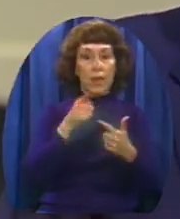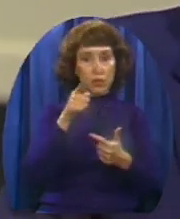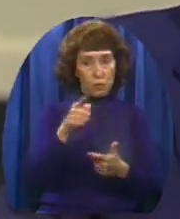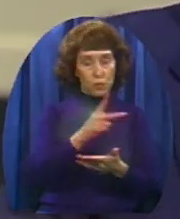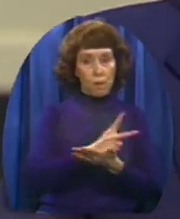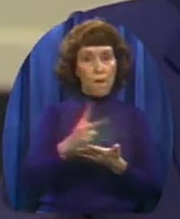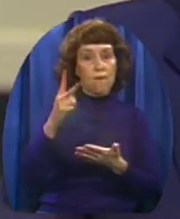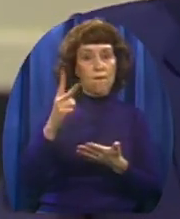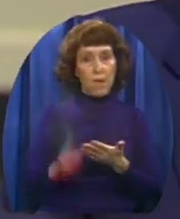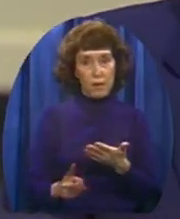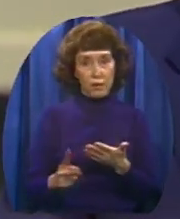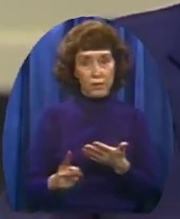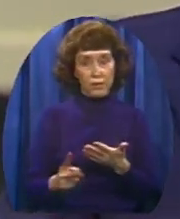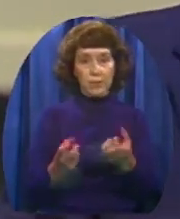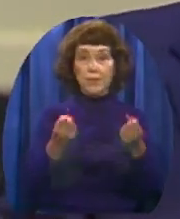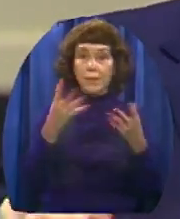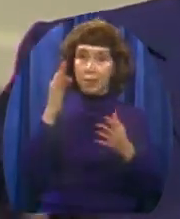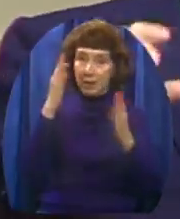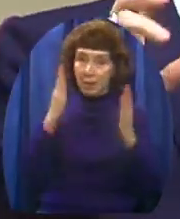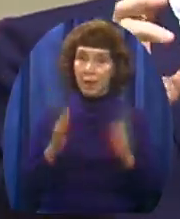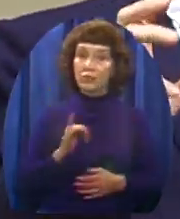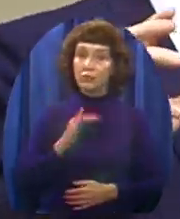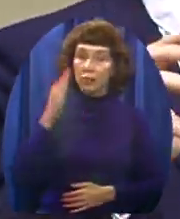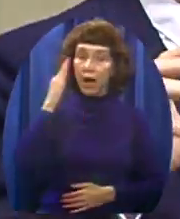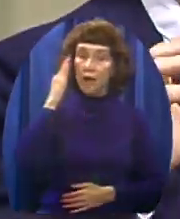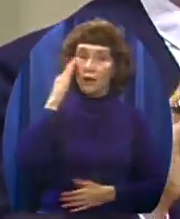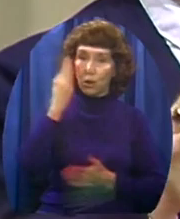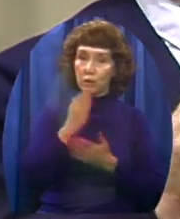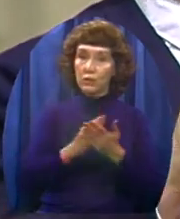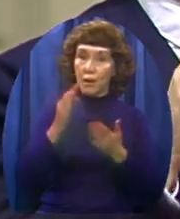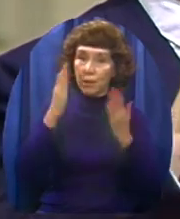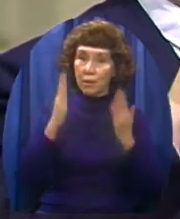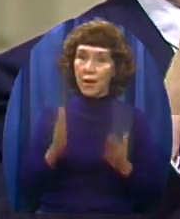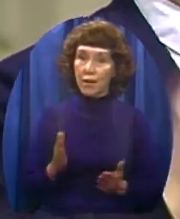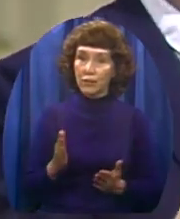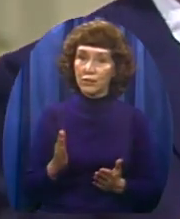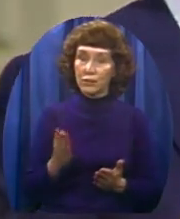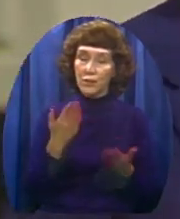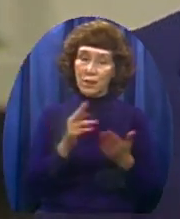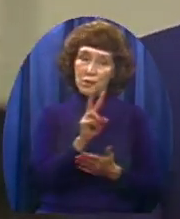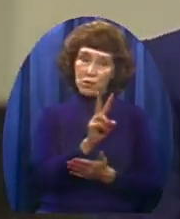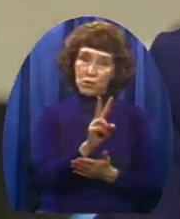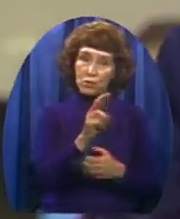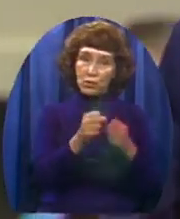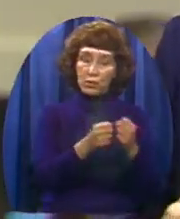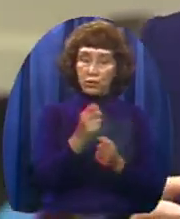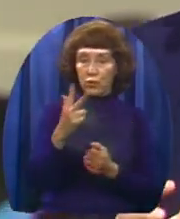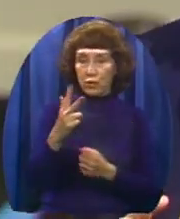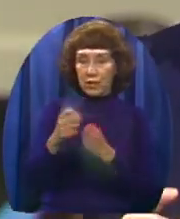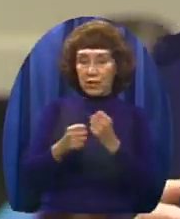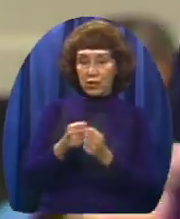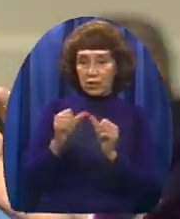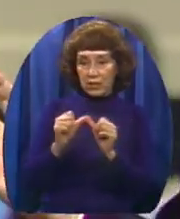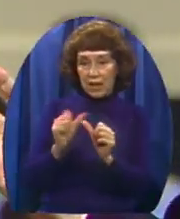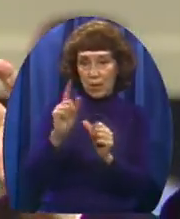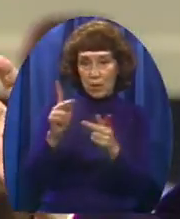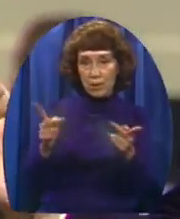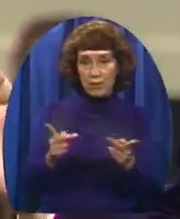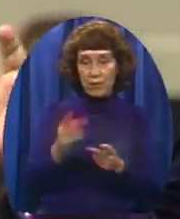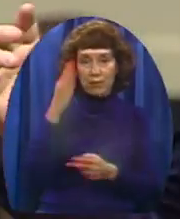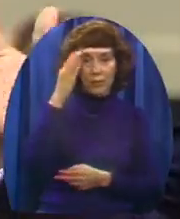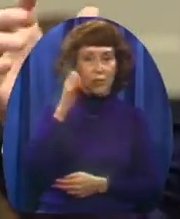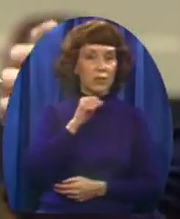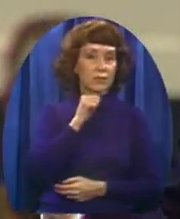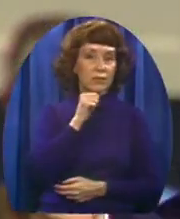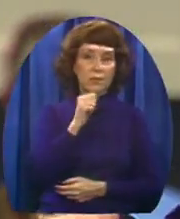pastors Who can only make a very short time Two or three years at the most in one place Because they haven't learned to